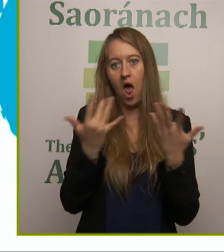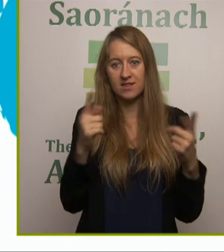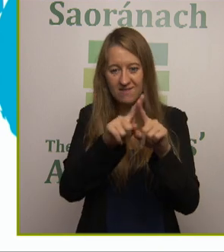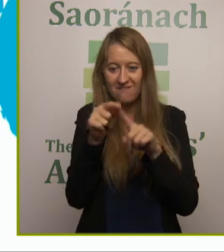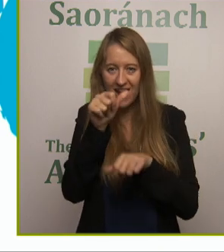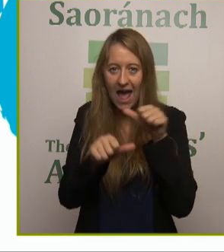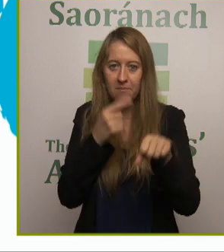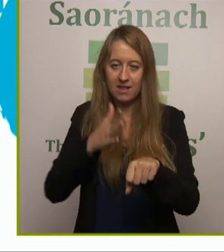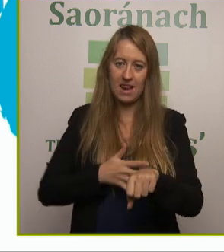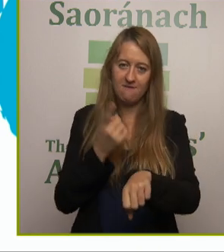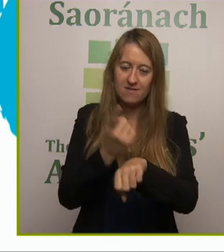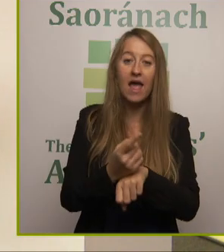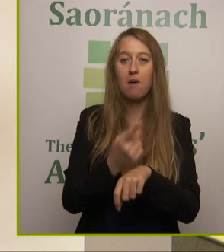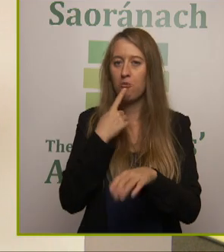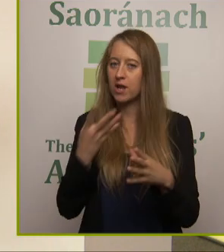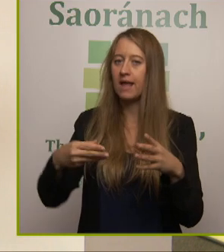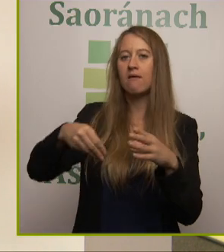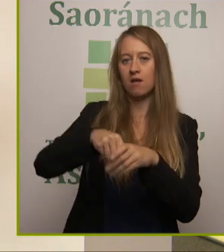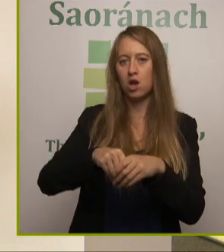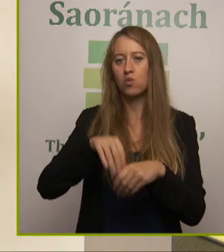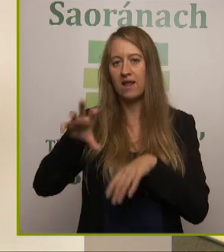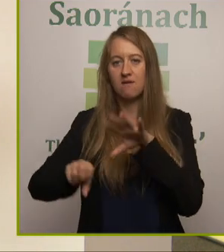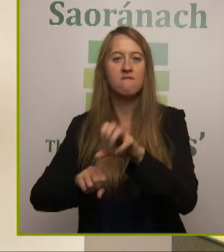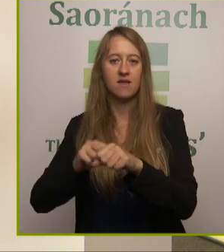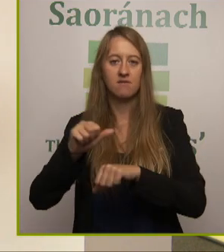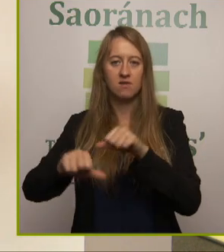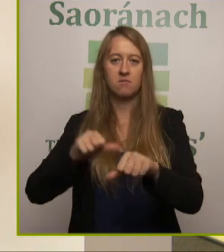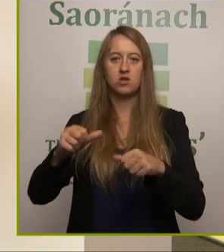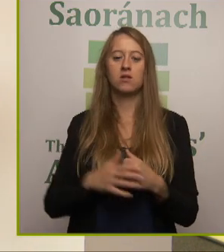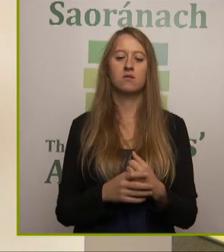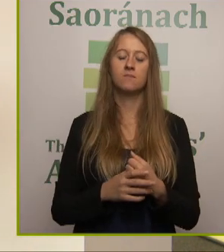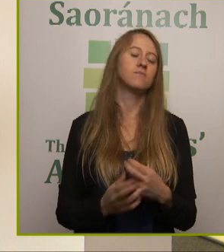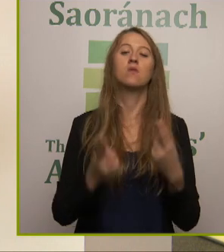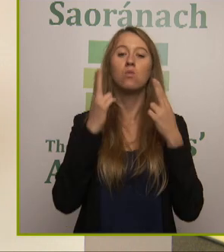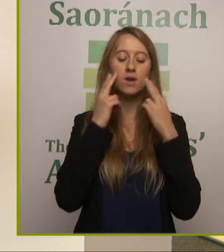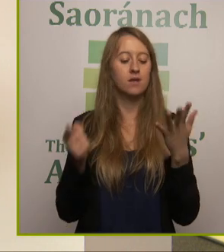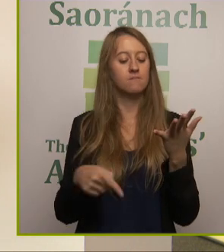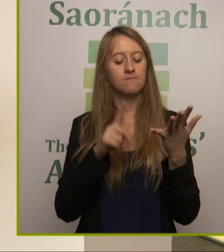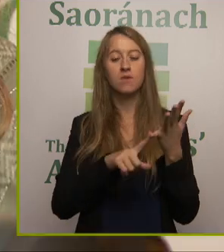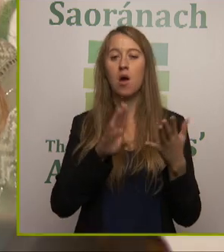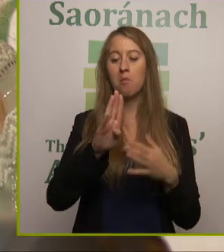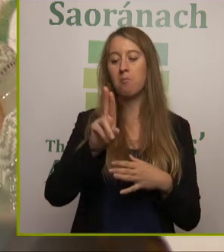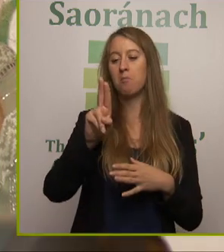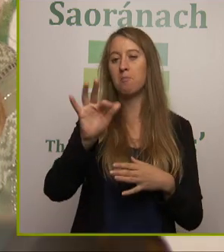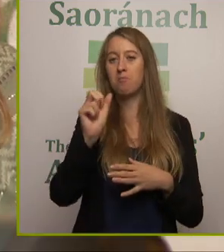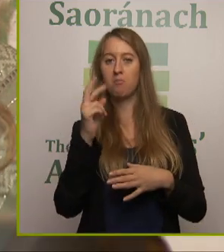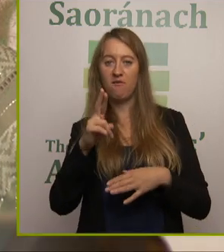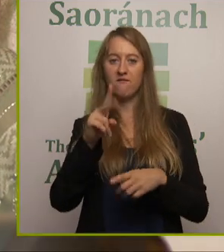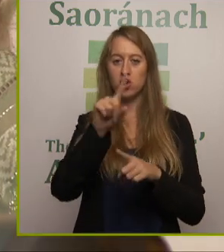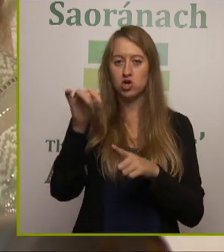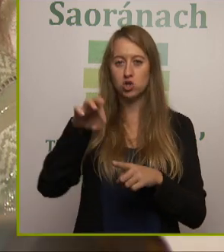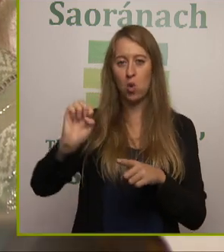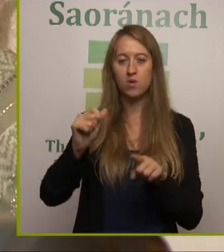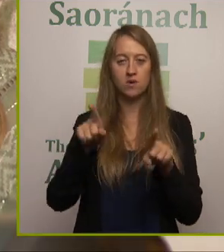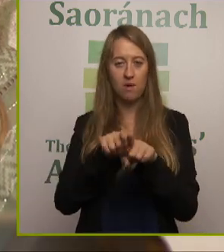on our rivers. Riparian buffer zones are critical to helping to protect our rivers going forward. And particularly